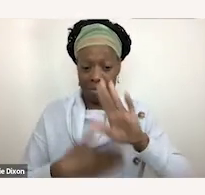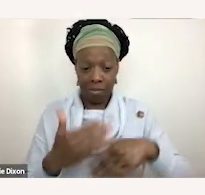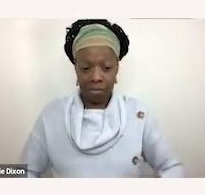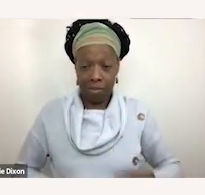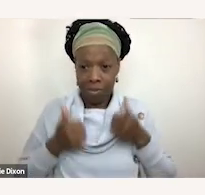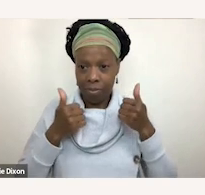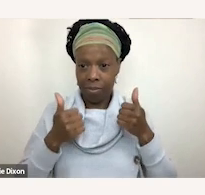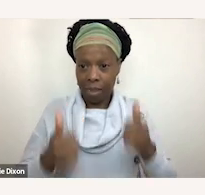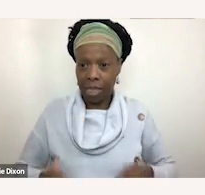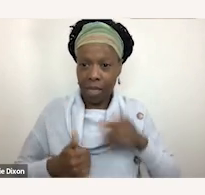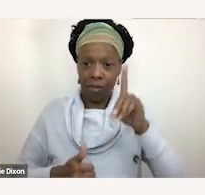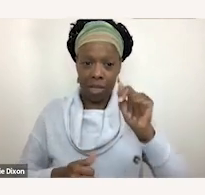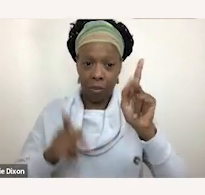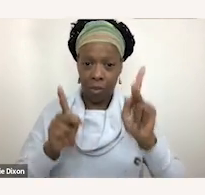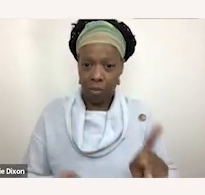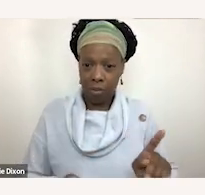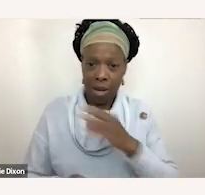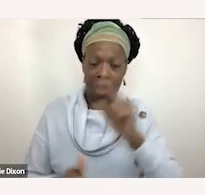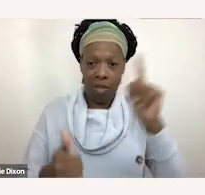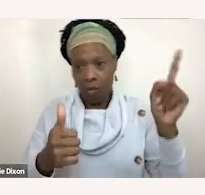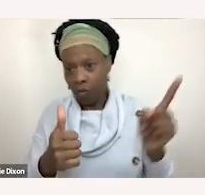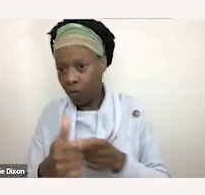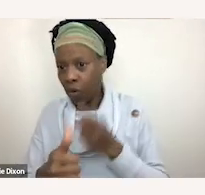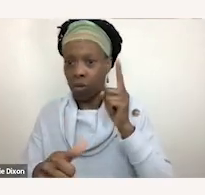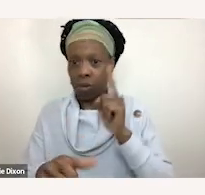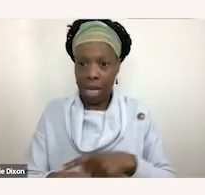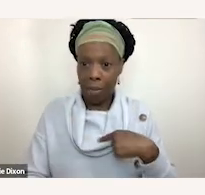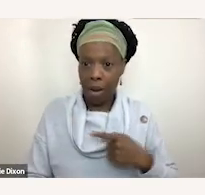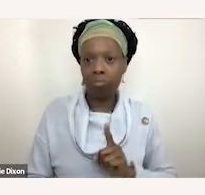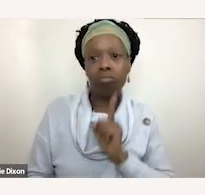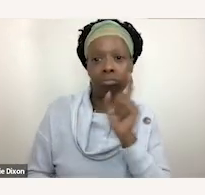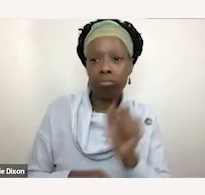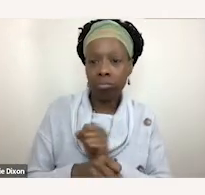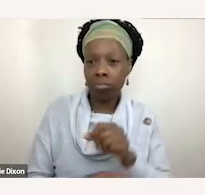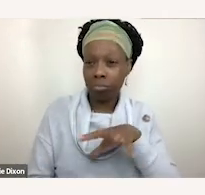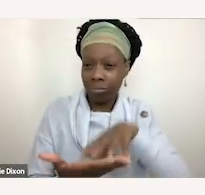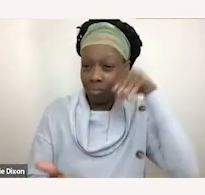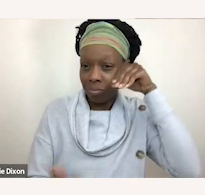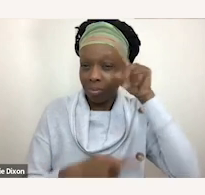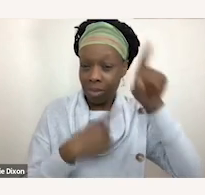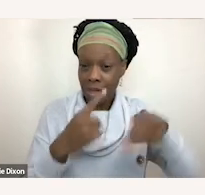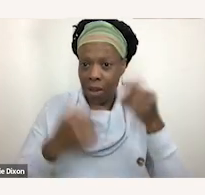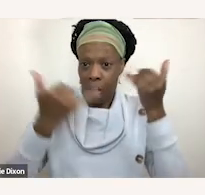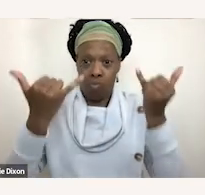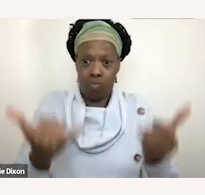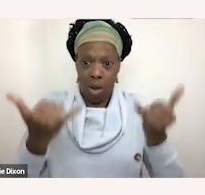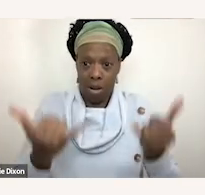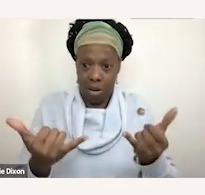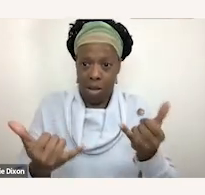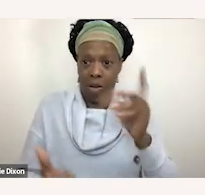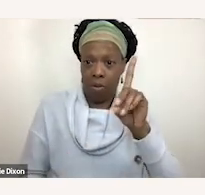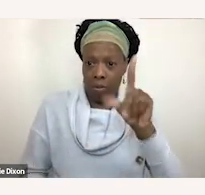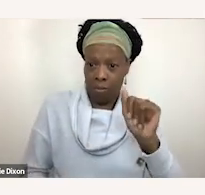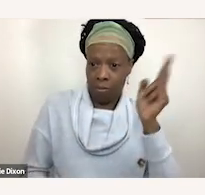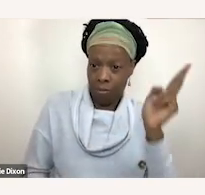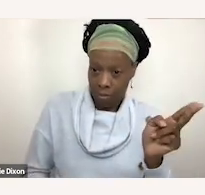believe it or not the first time i ever really learned about sort of modern disability history and